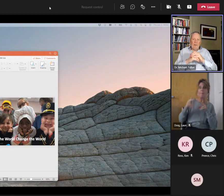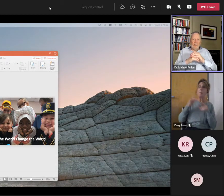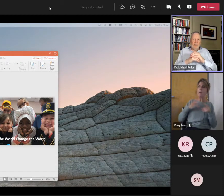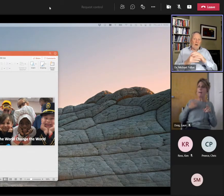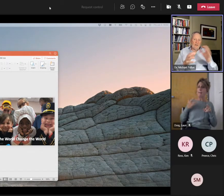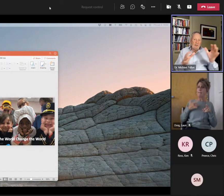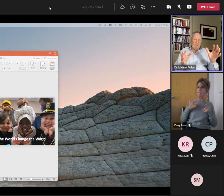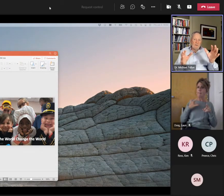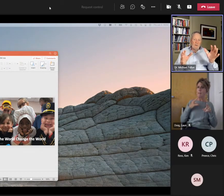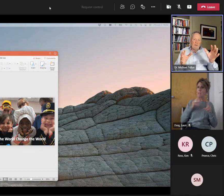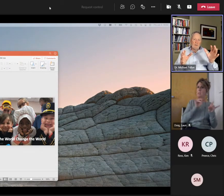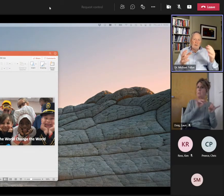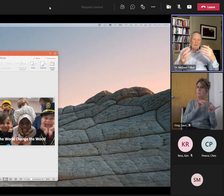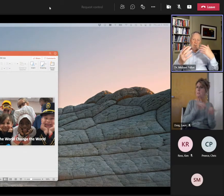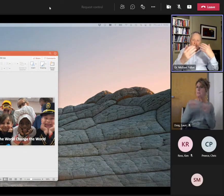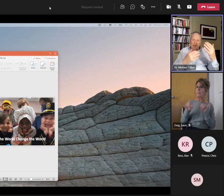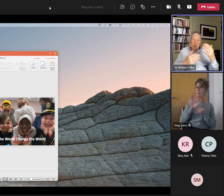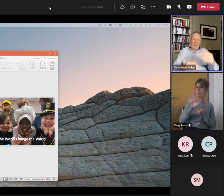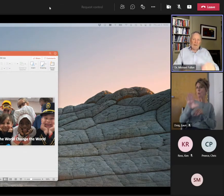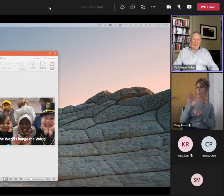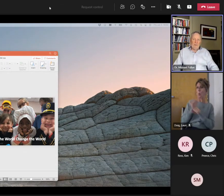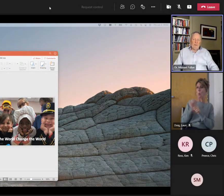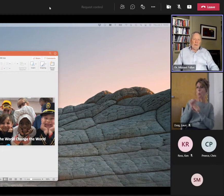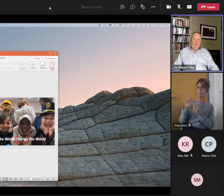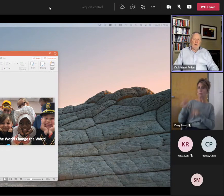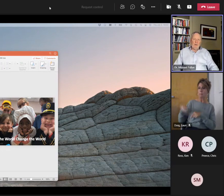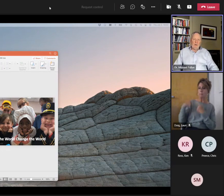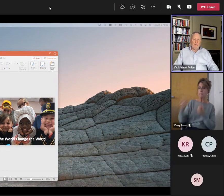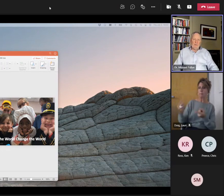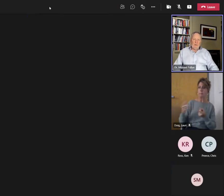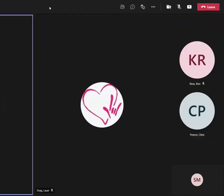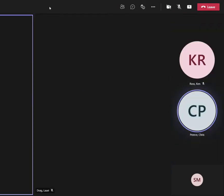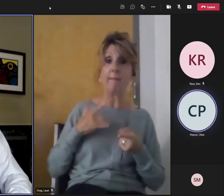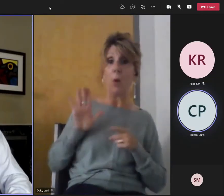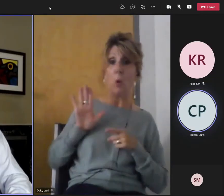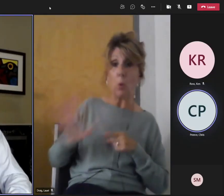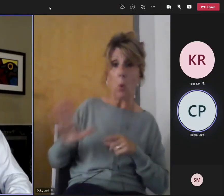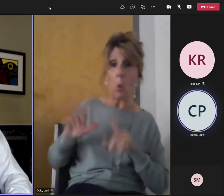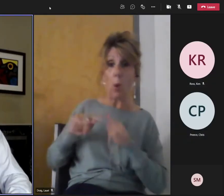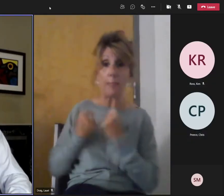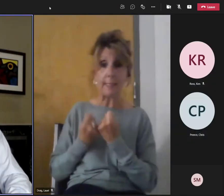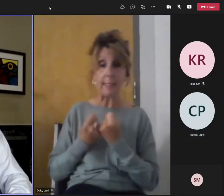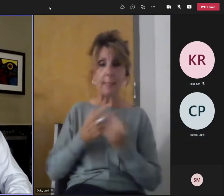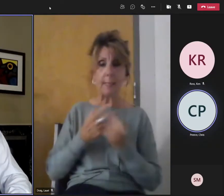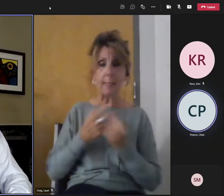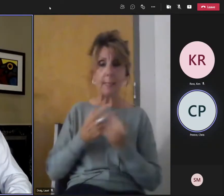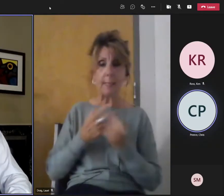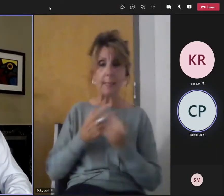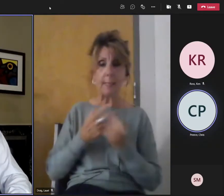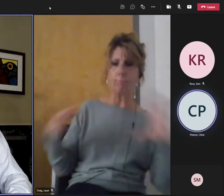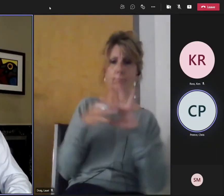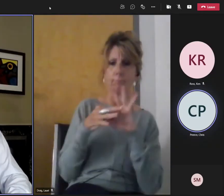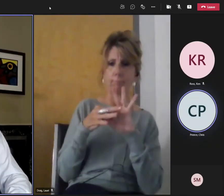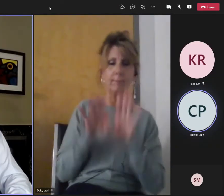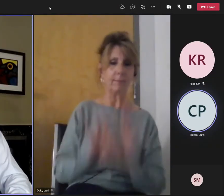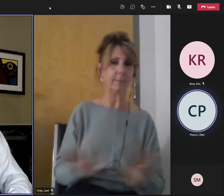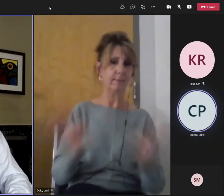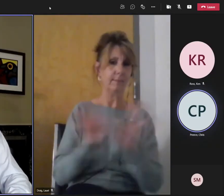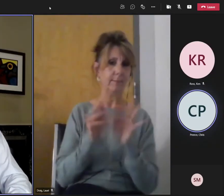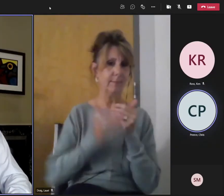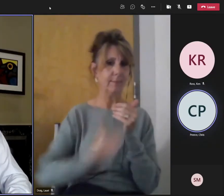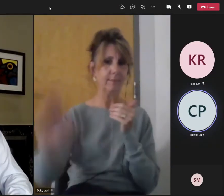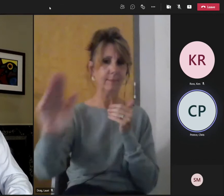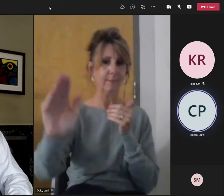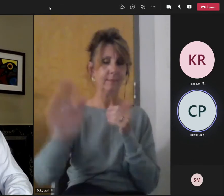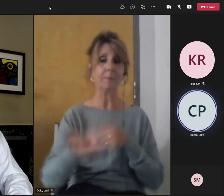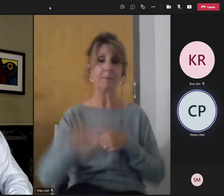and that our team is doing as well. Let's connect them and make it go even further. So, Chris, over to you. Thank you